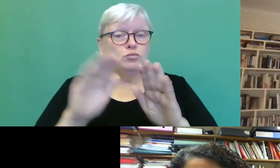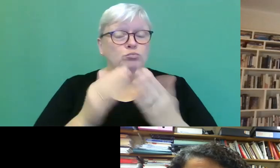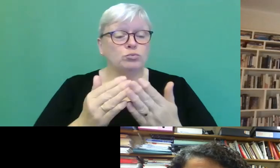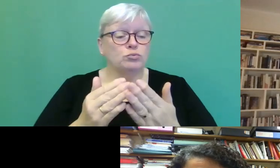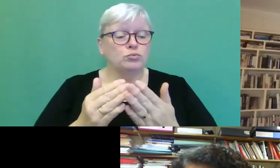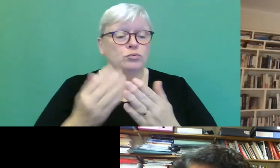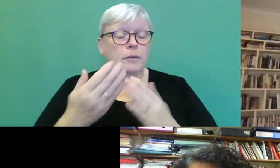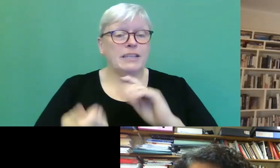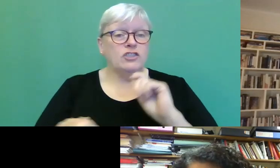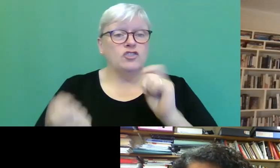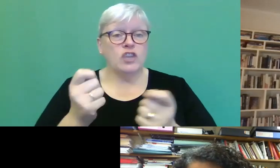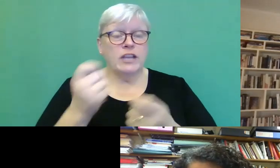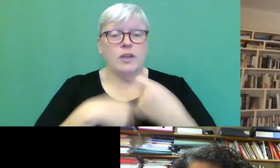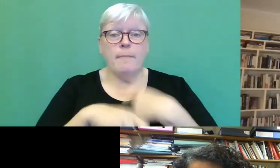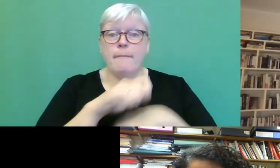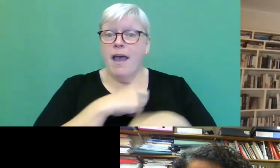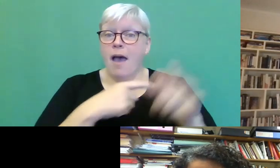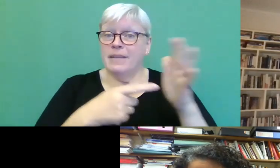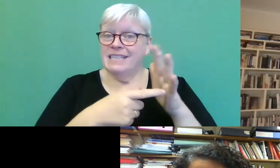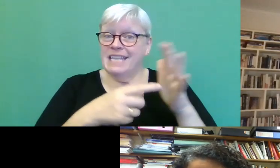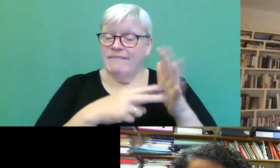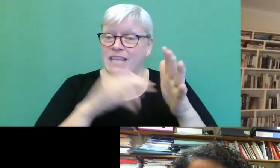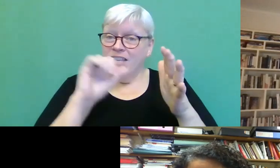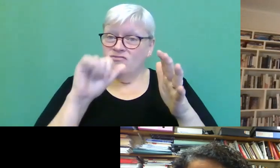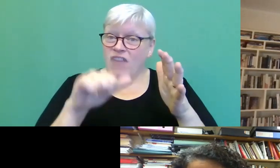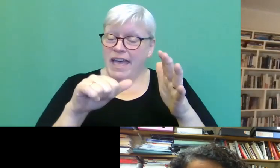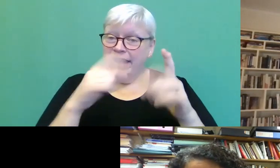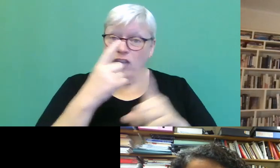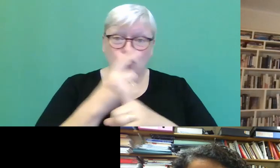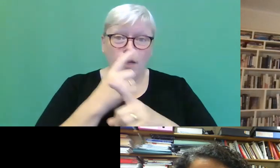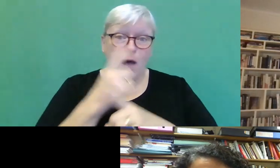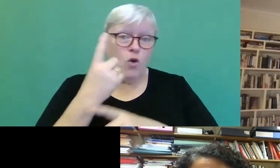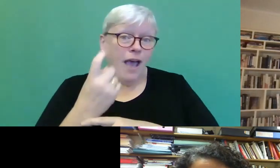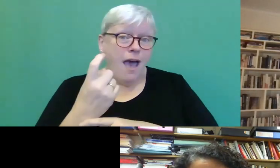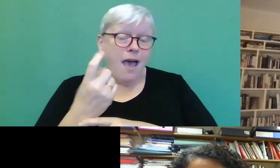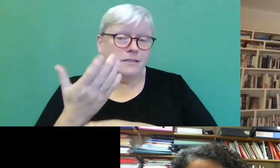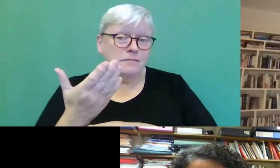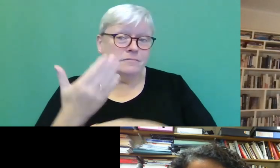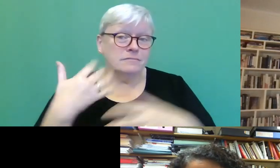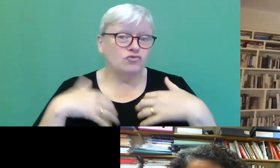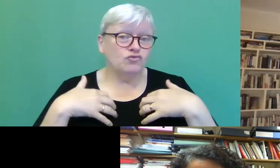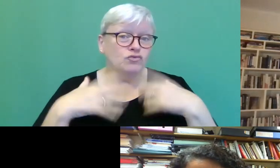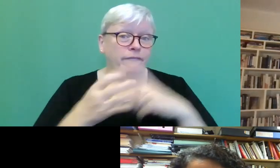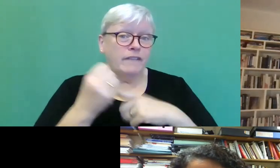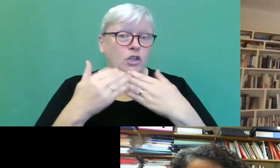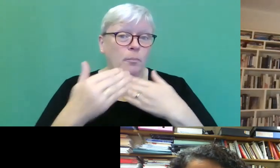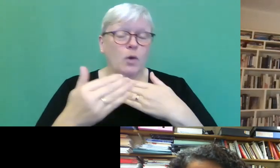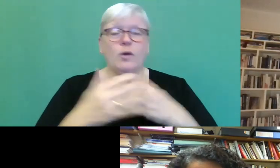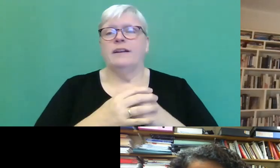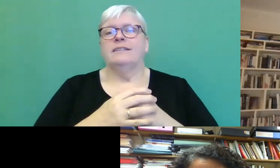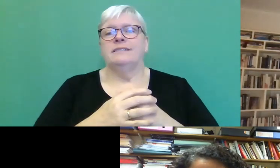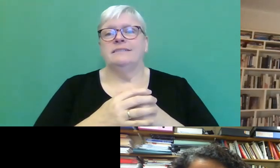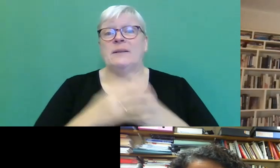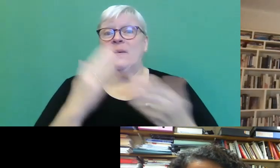changed into a television series. Is that, is that something you could talk about? Um, I was interested to find out more. Well, it was very